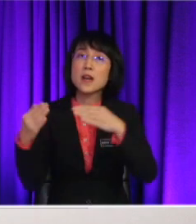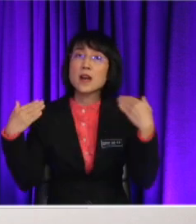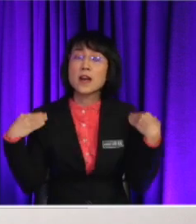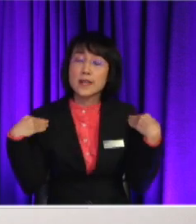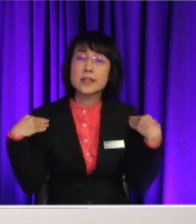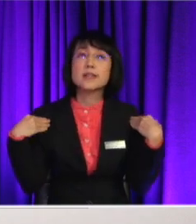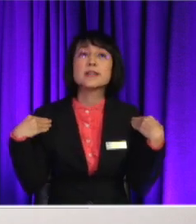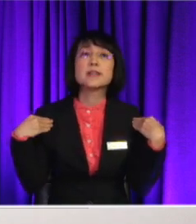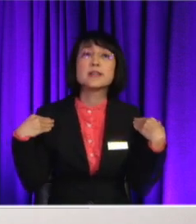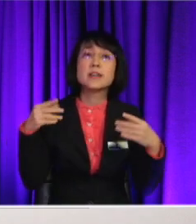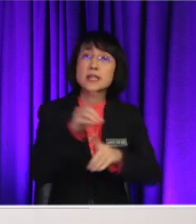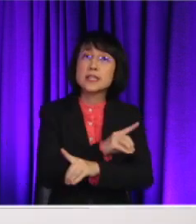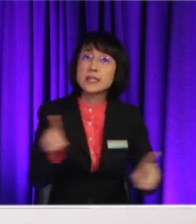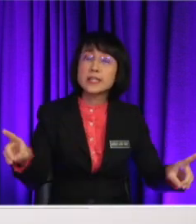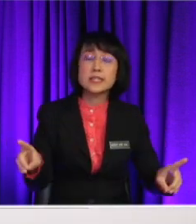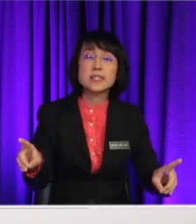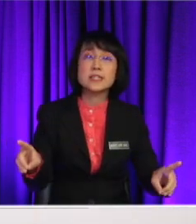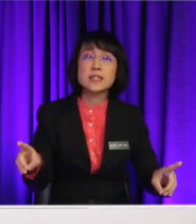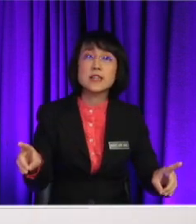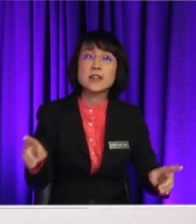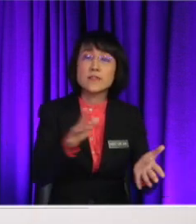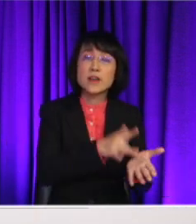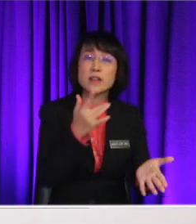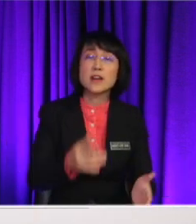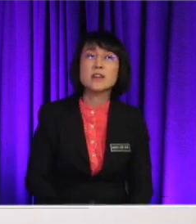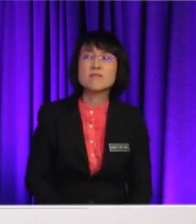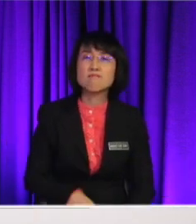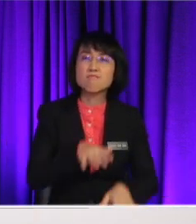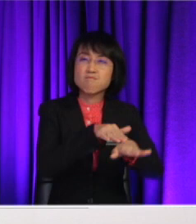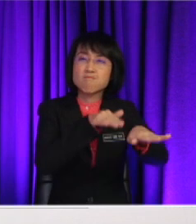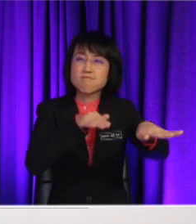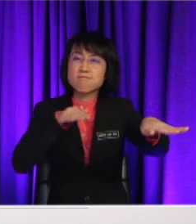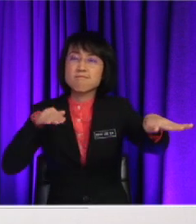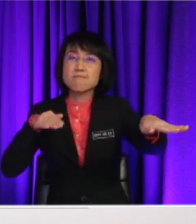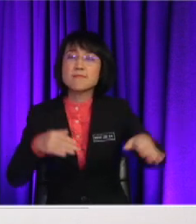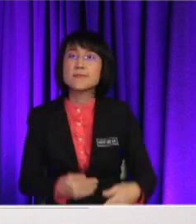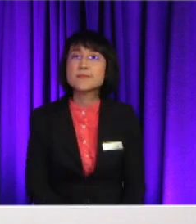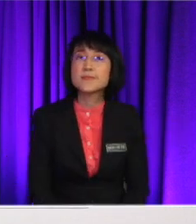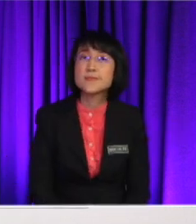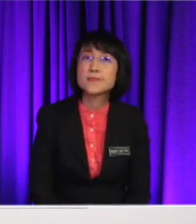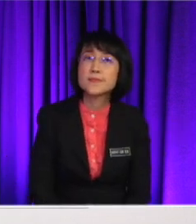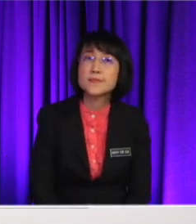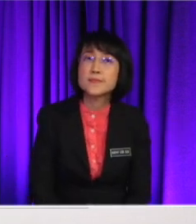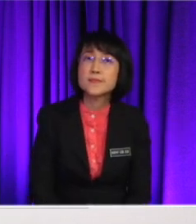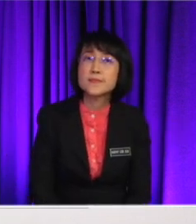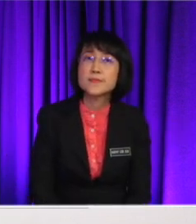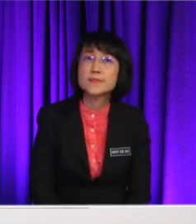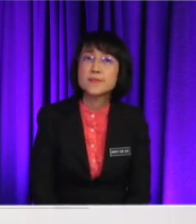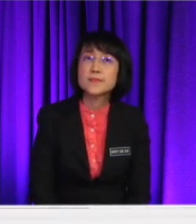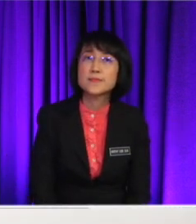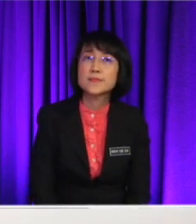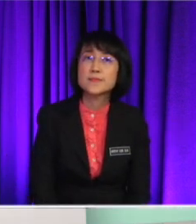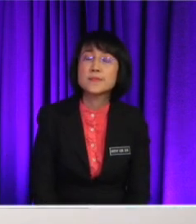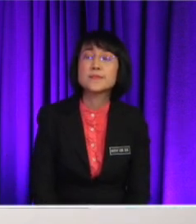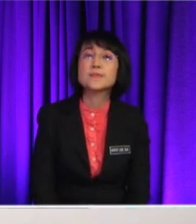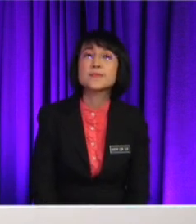at times Traffic jams will be a pain in the neck after working hours Oh, yes Besides, you may also not be able to form such tight-knit